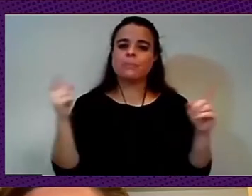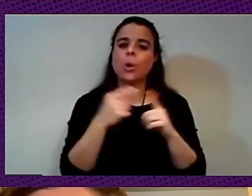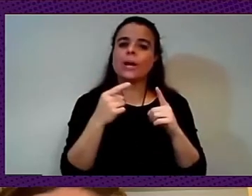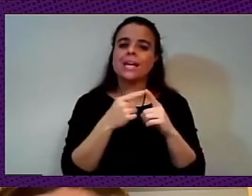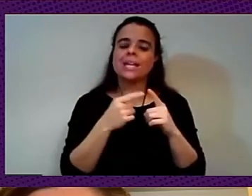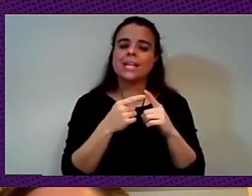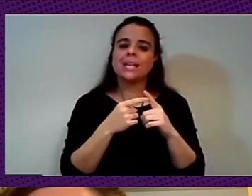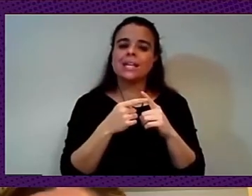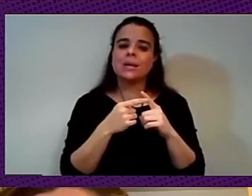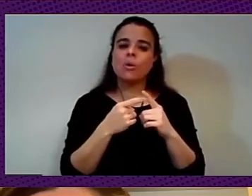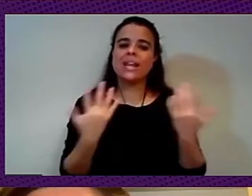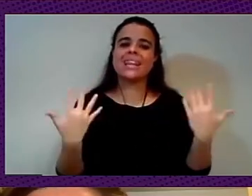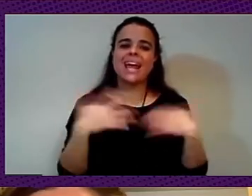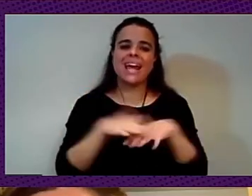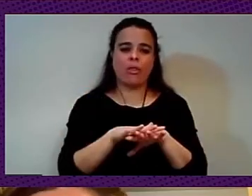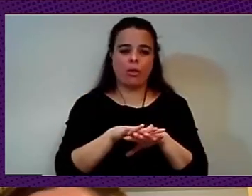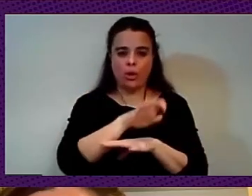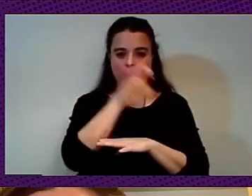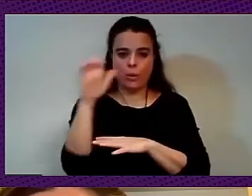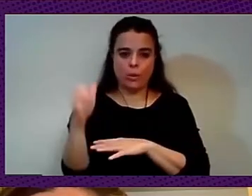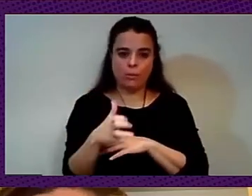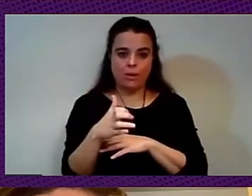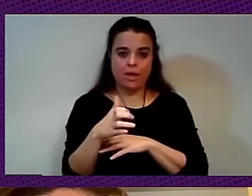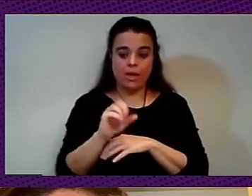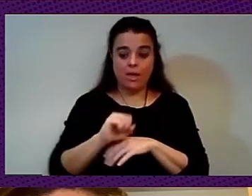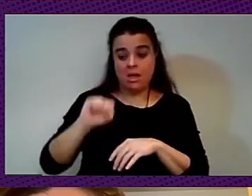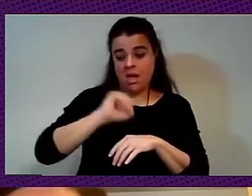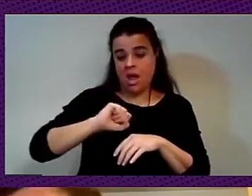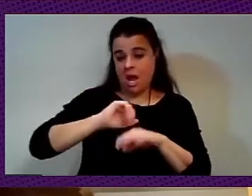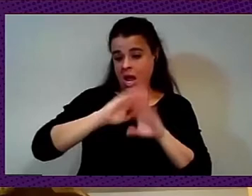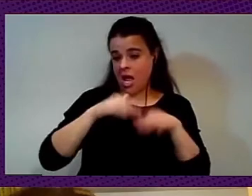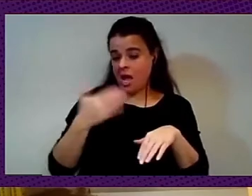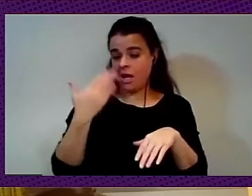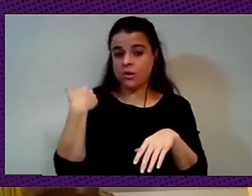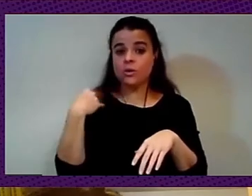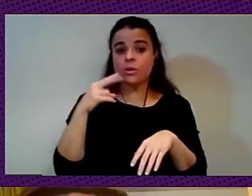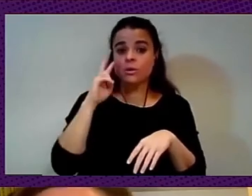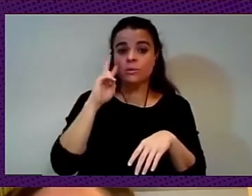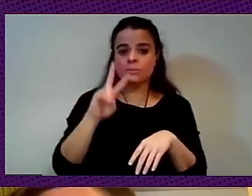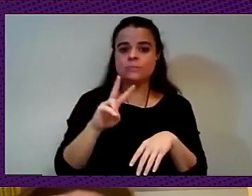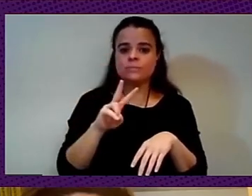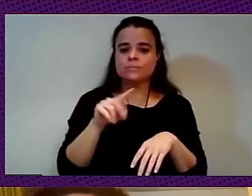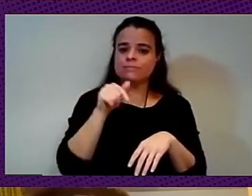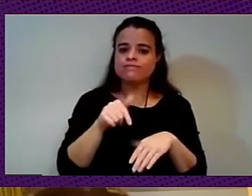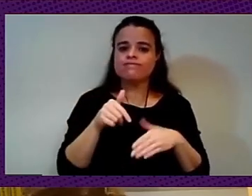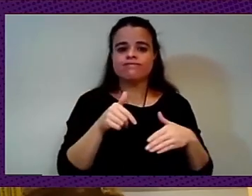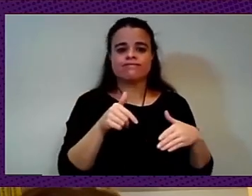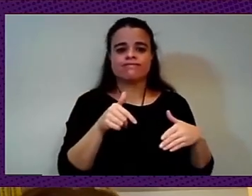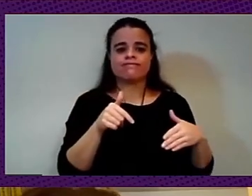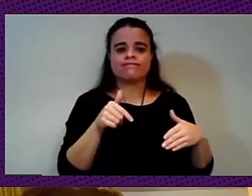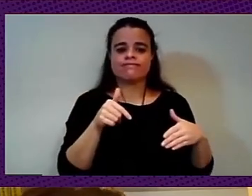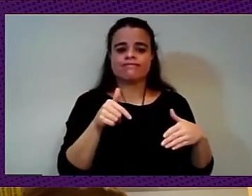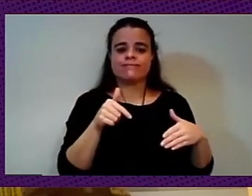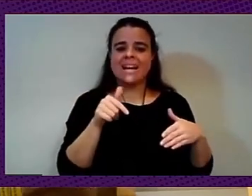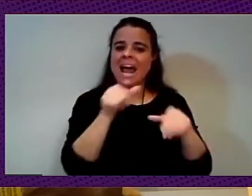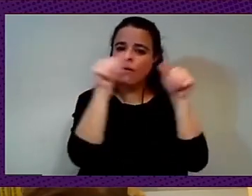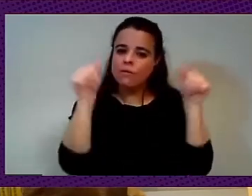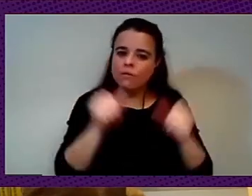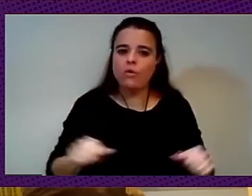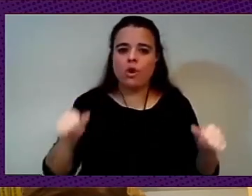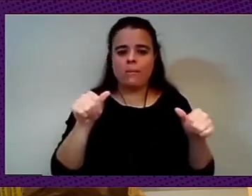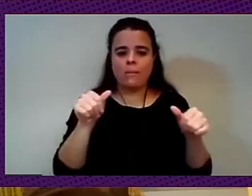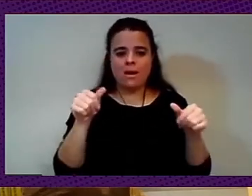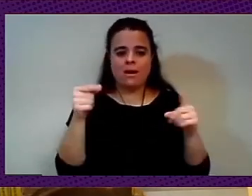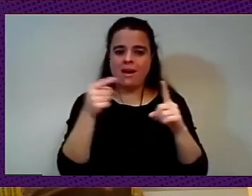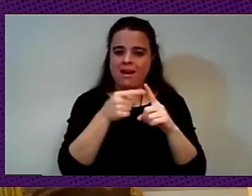way of abandoning this kind of free market approach to Europe, so we can try to develop another epistemic or